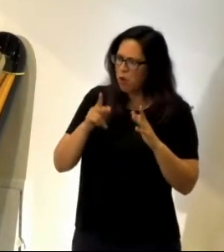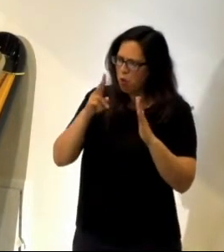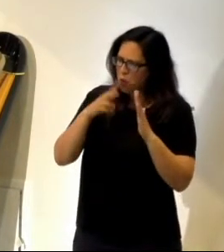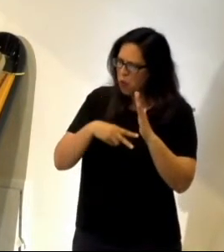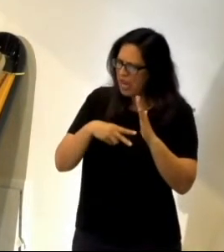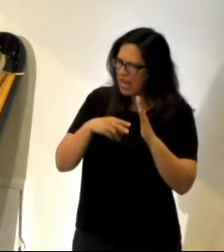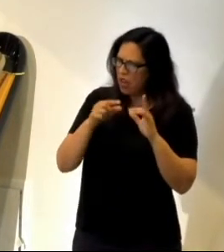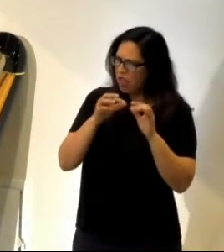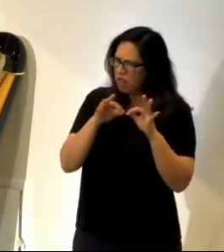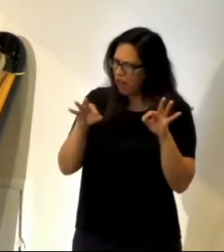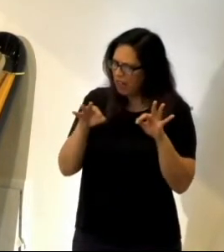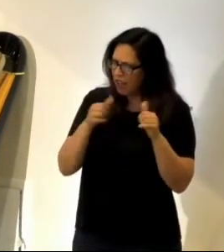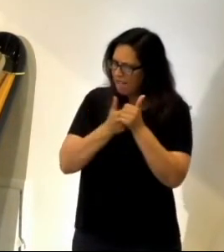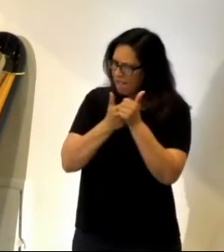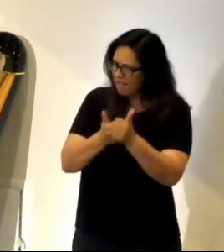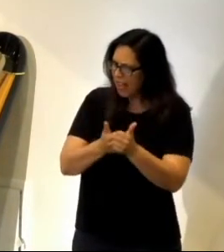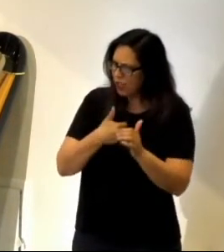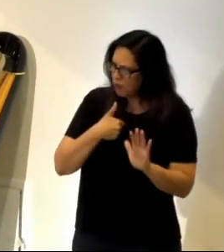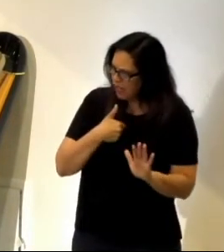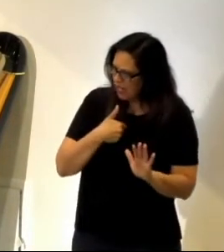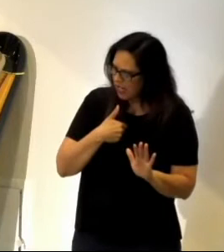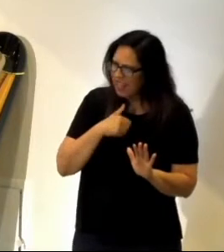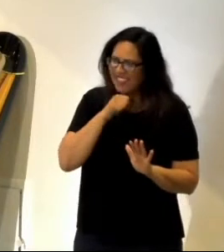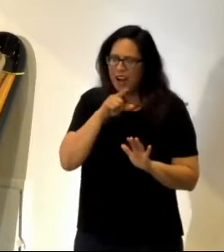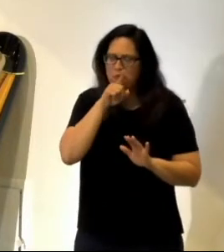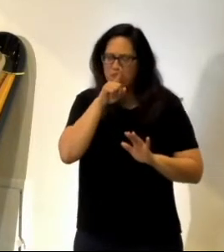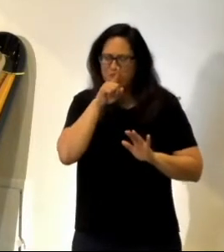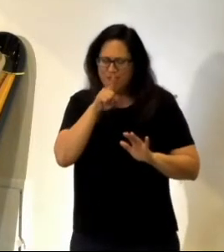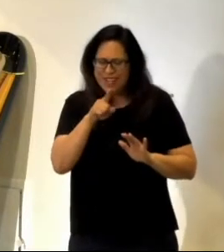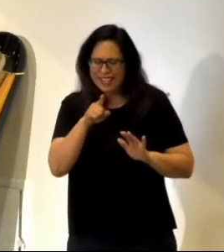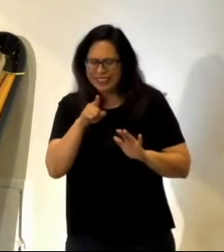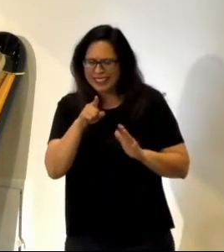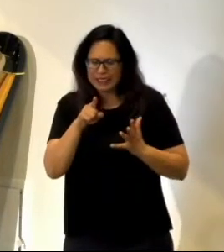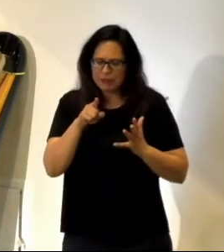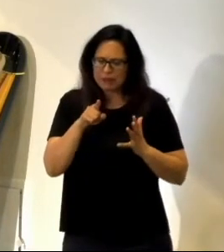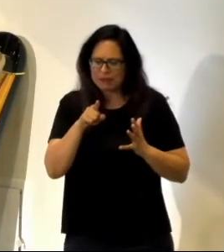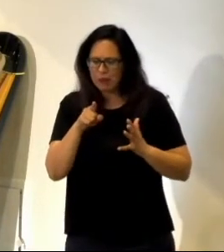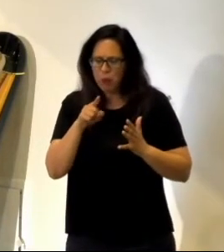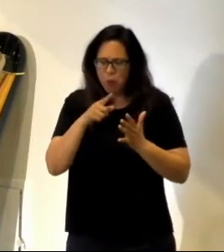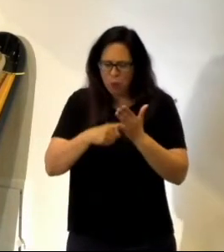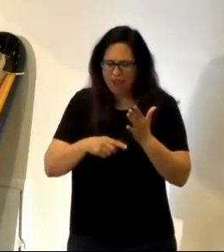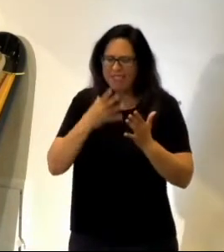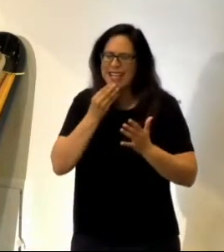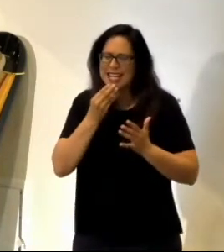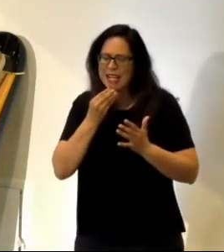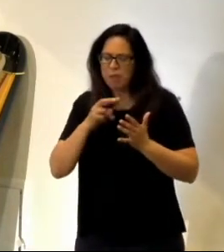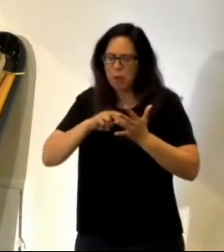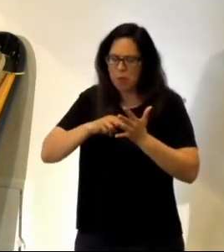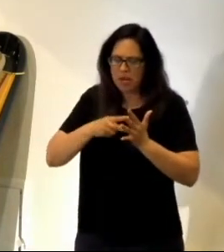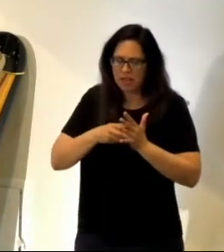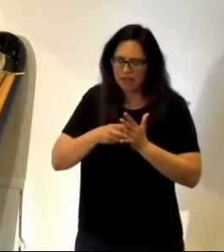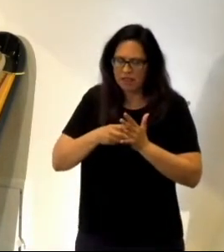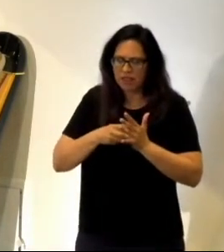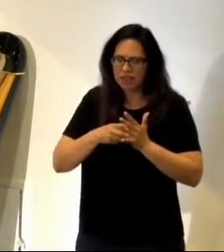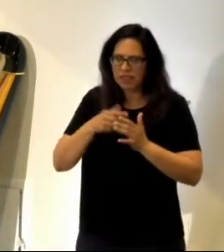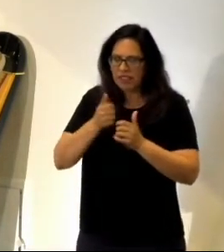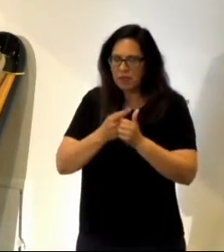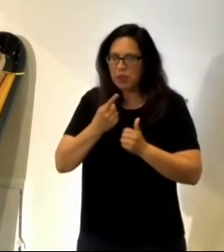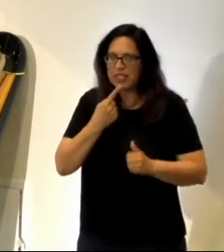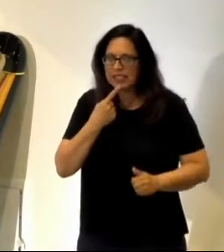follow the force of the words of what the Hebrew is trying to get at. All right, you ready? Everybody say rathaf.